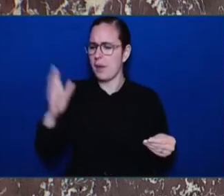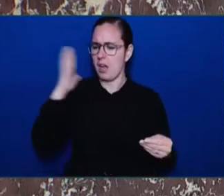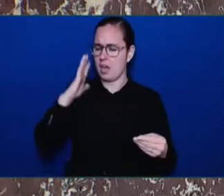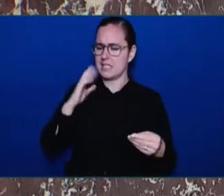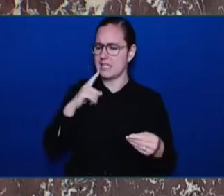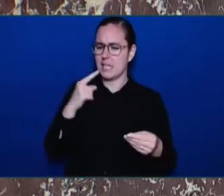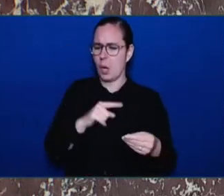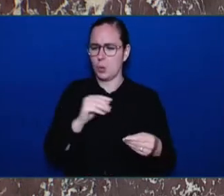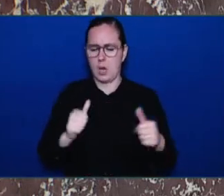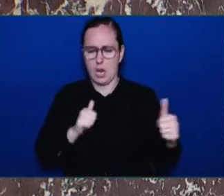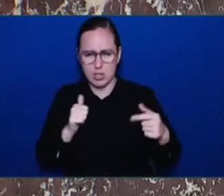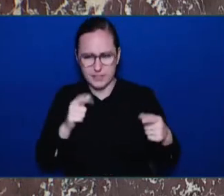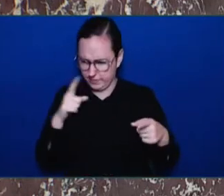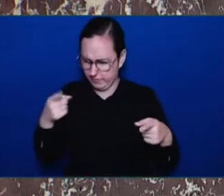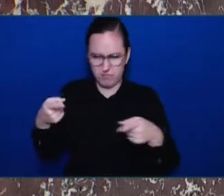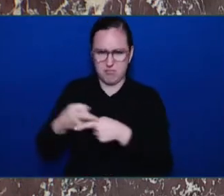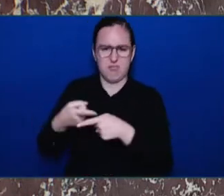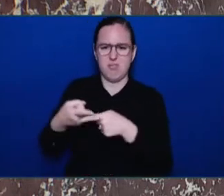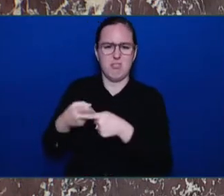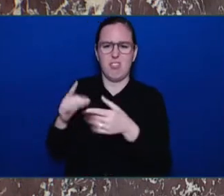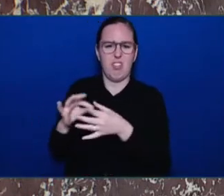assaulted randomly daily.